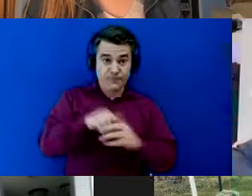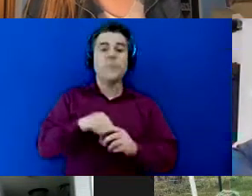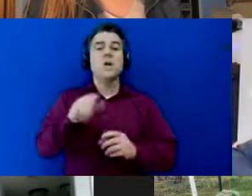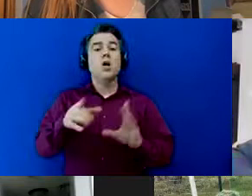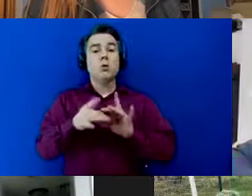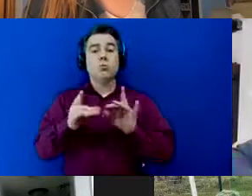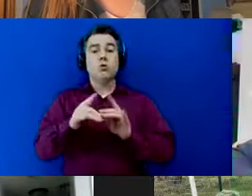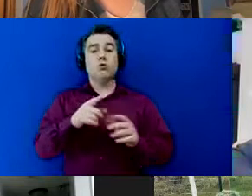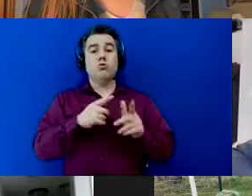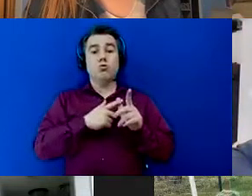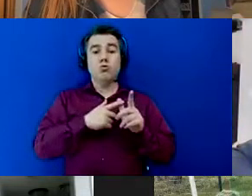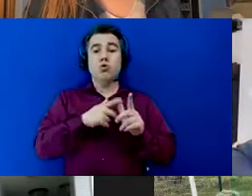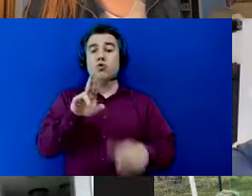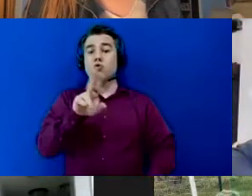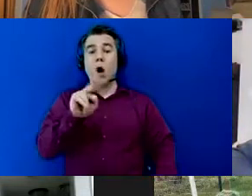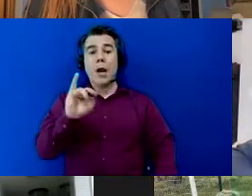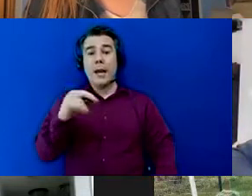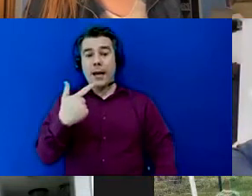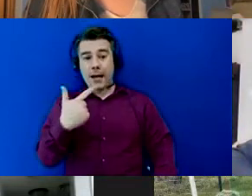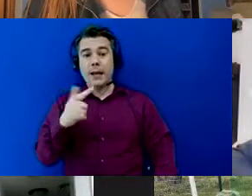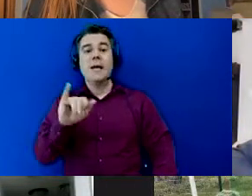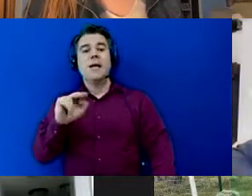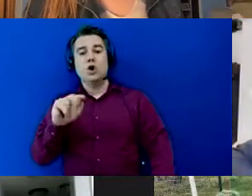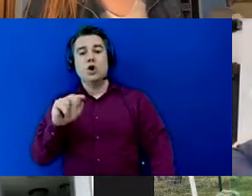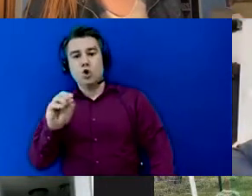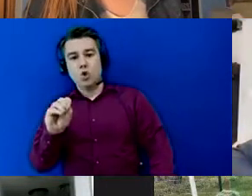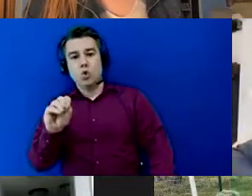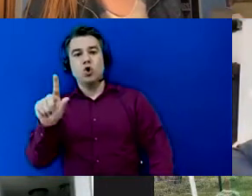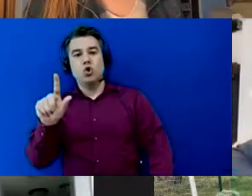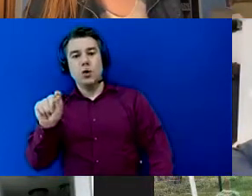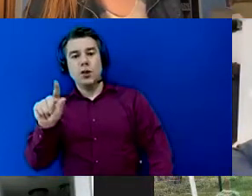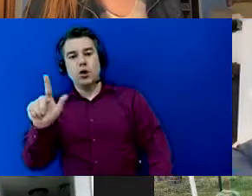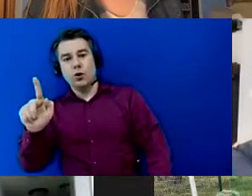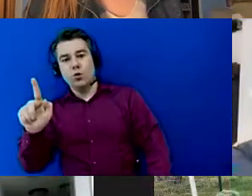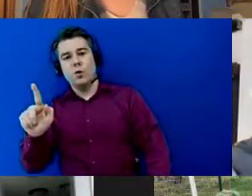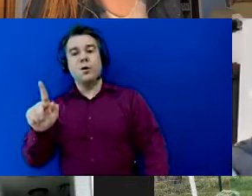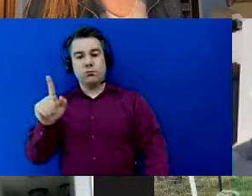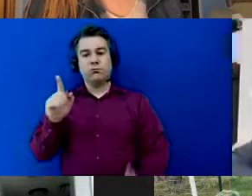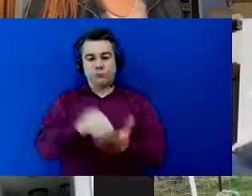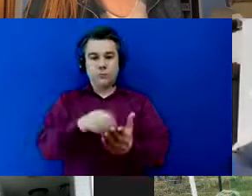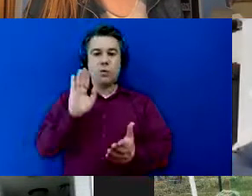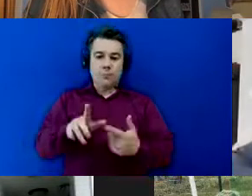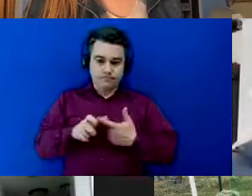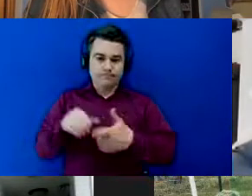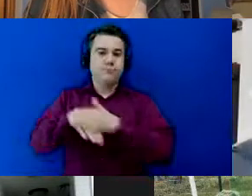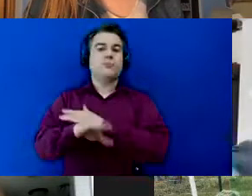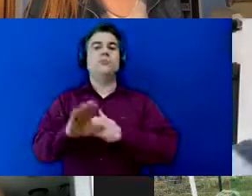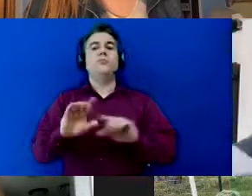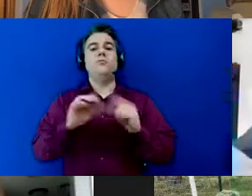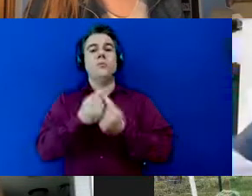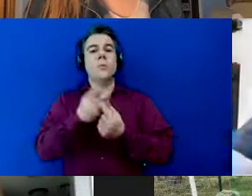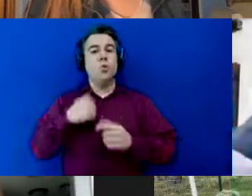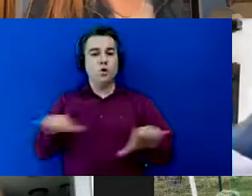and then click this group answer the question and get ready we will be doing some prep work before we officially begin october